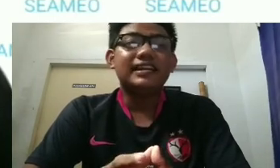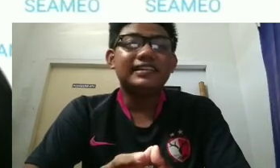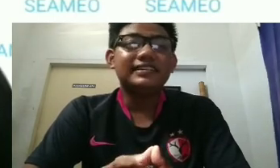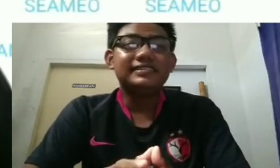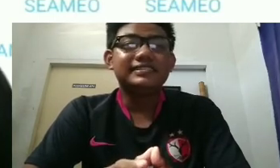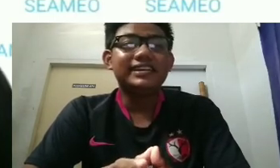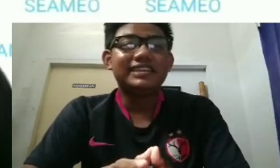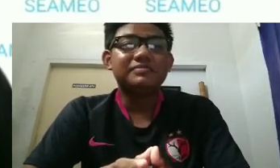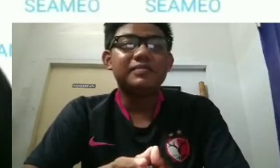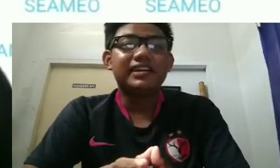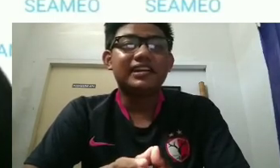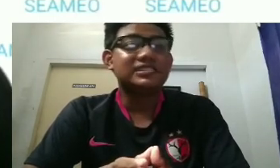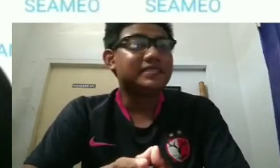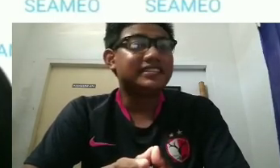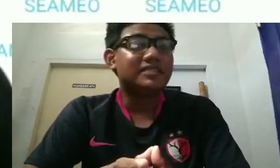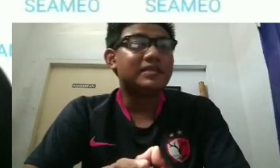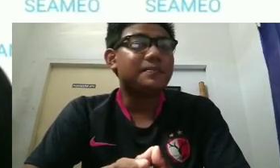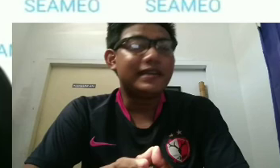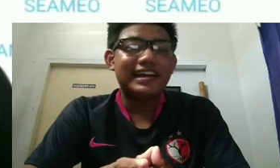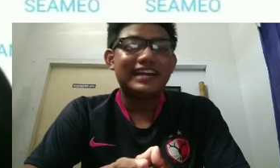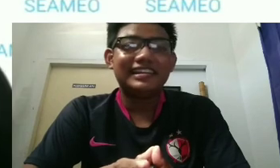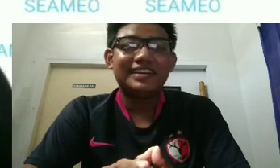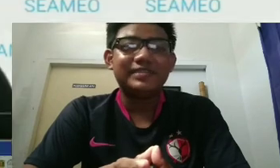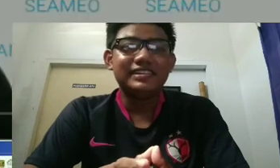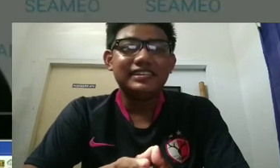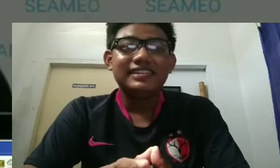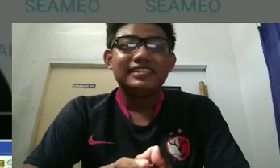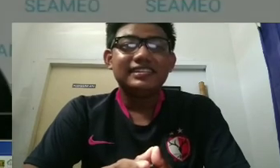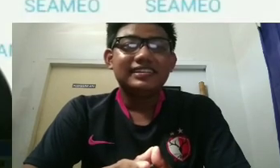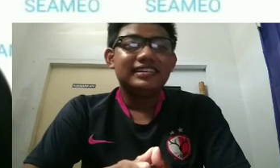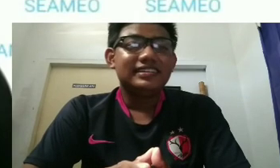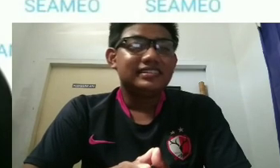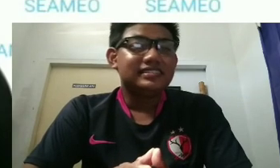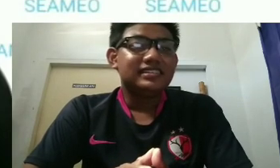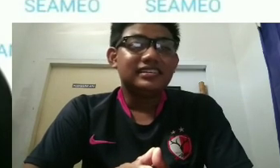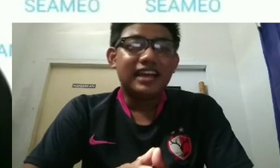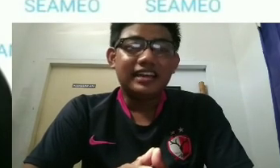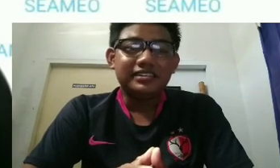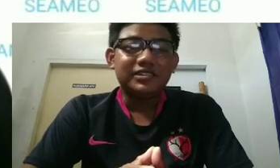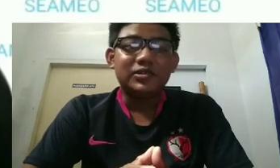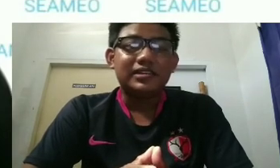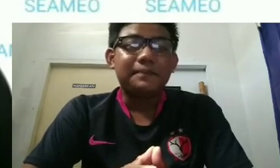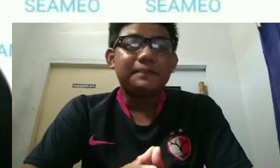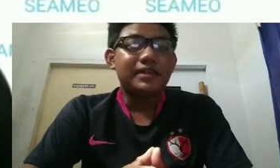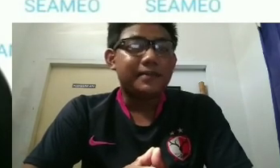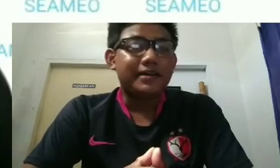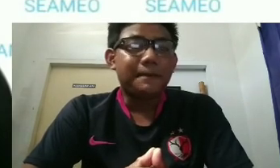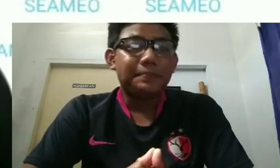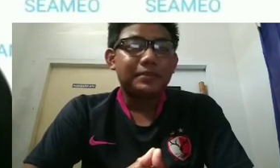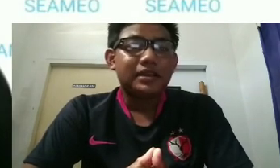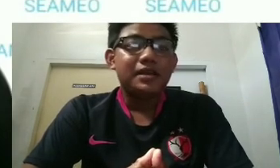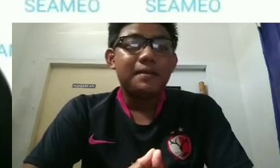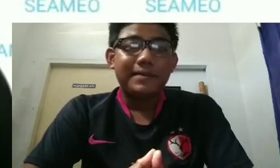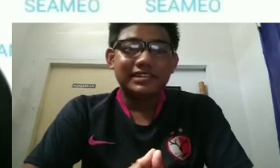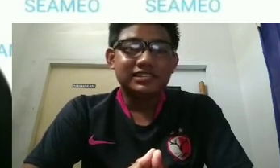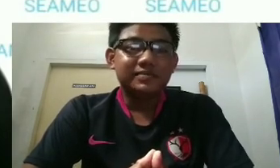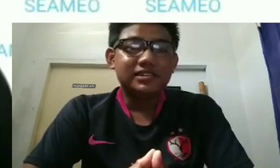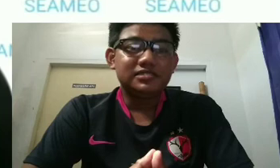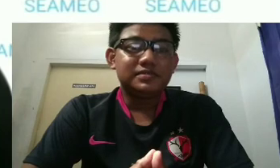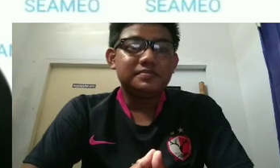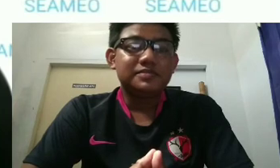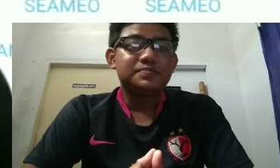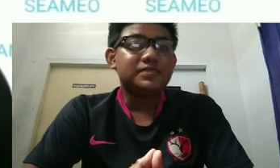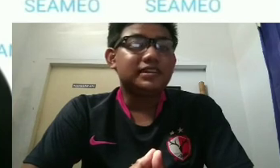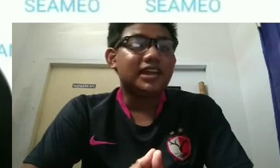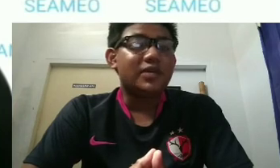time tini gonna know ya pia part manager